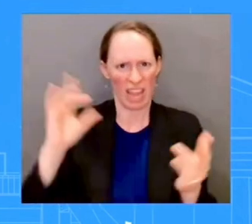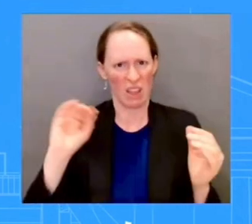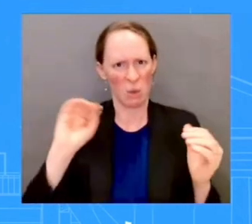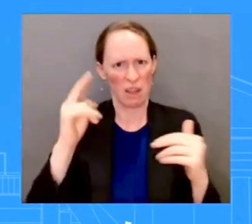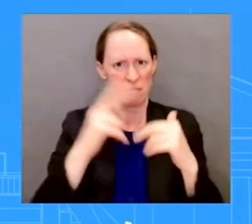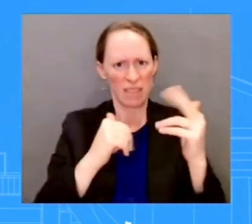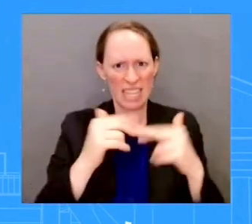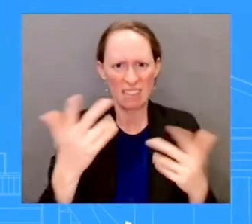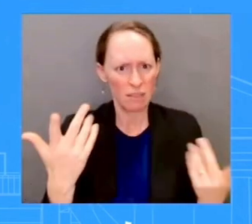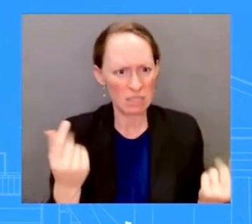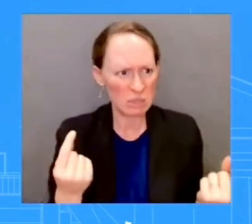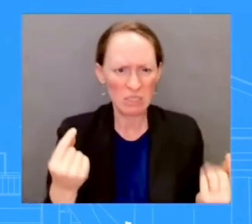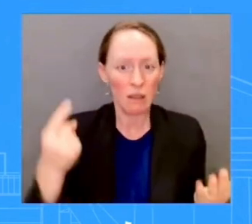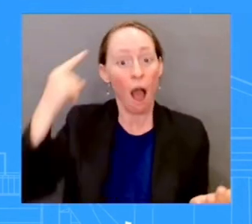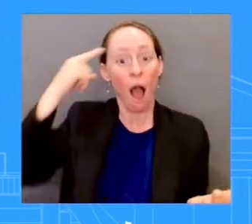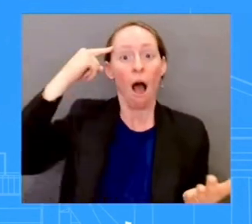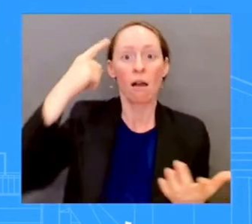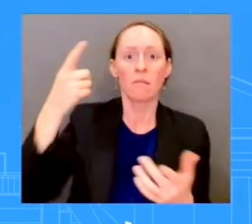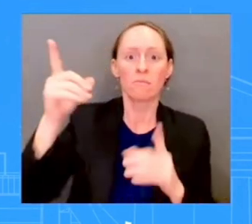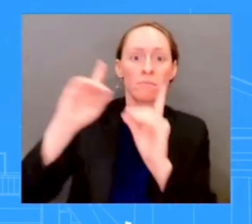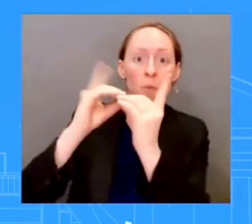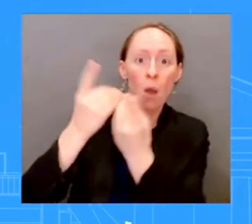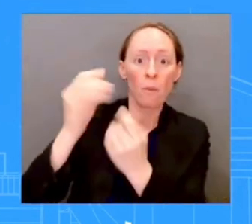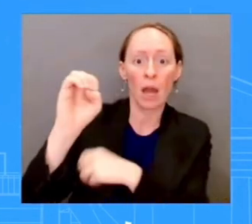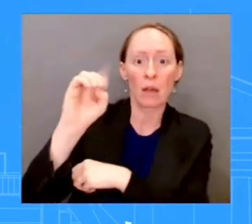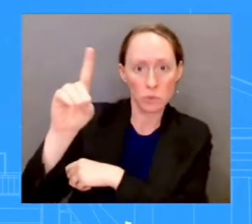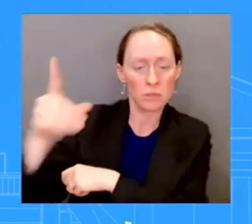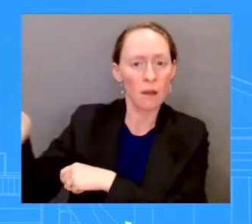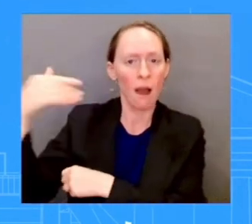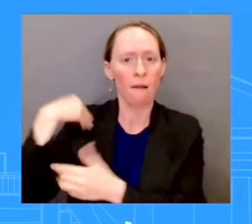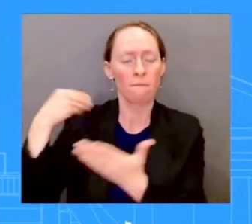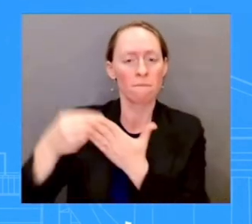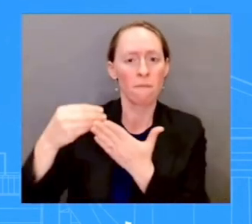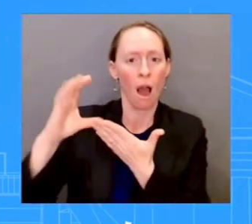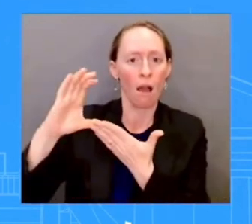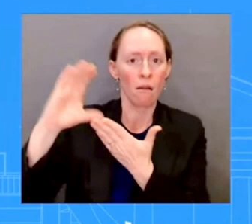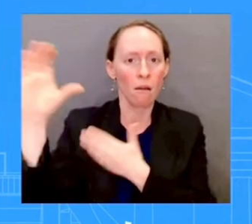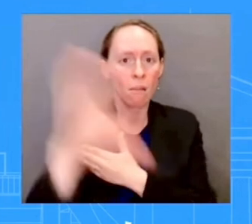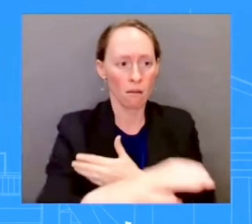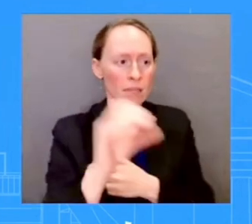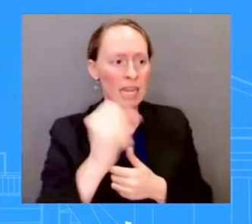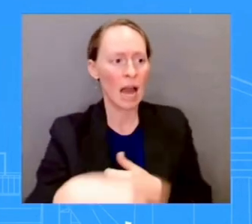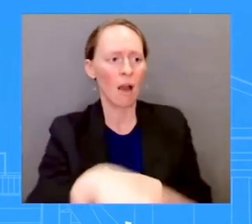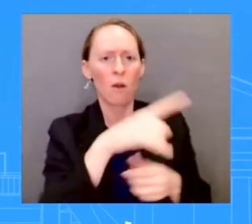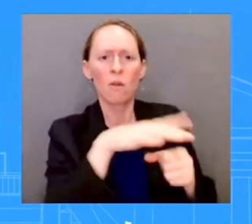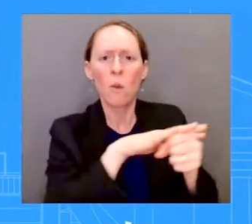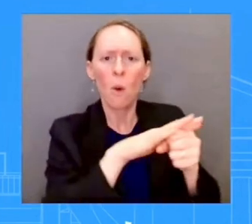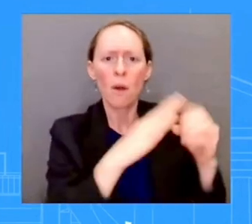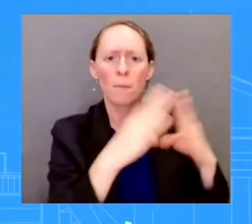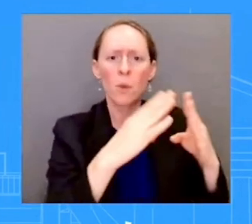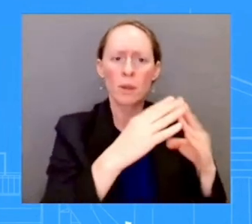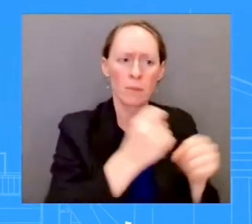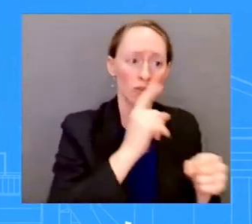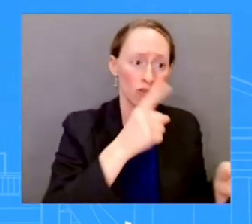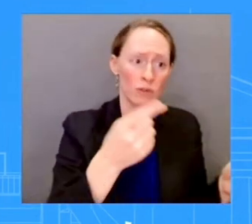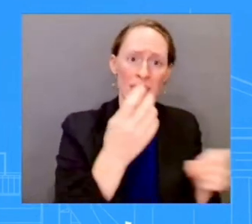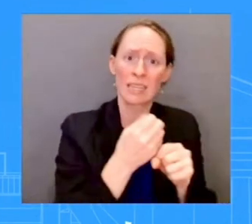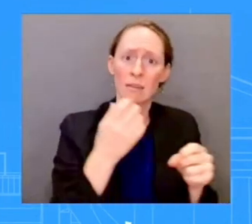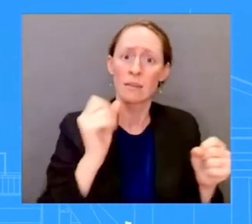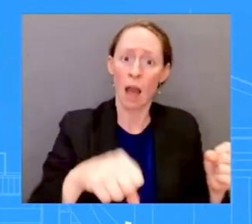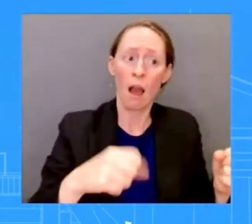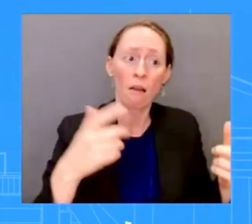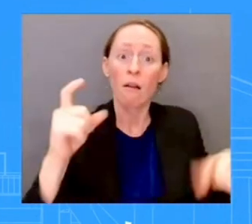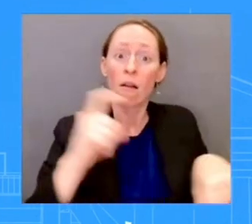and finding a way for kids to get back to school this fall. I also want to thank the brave first